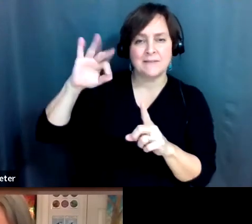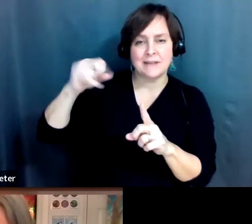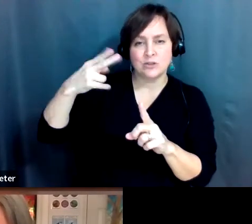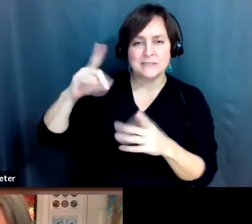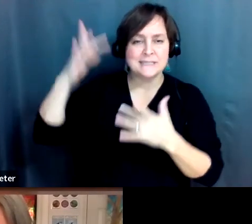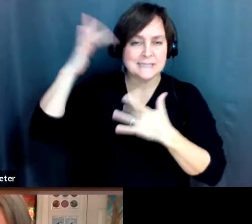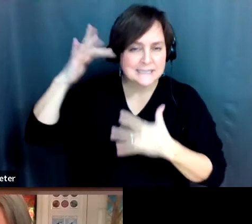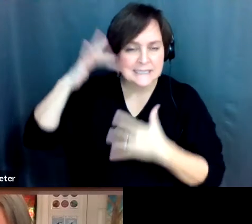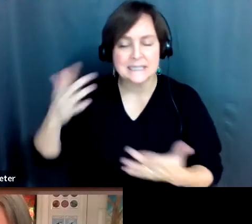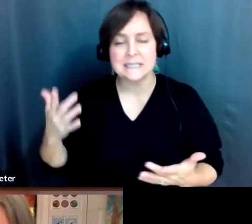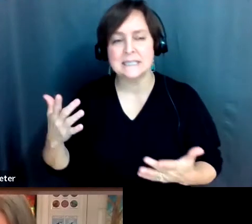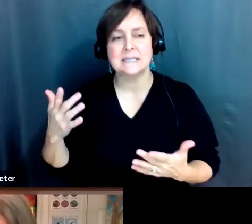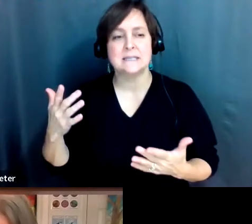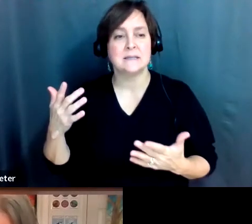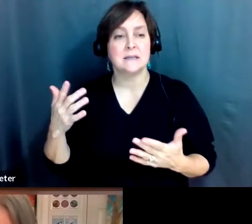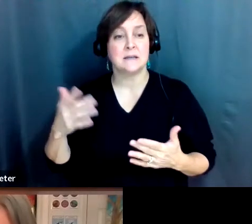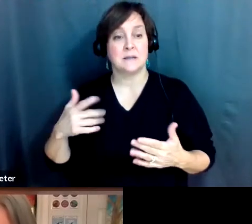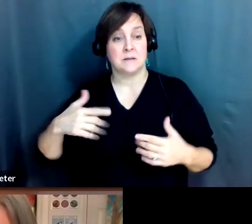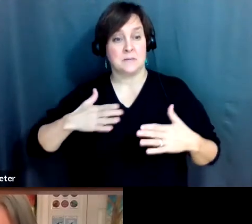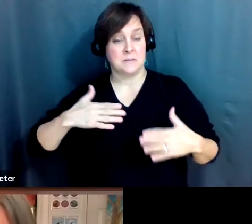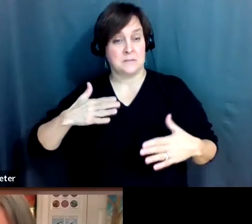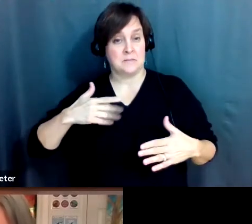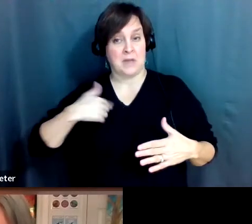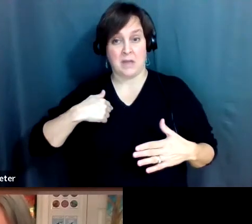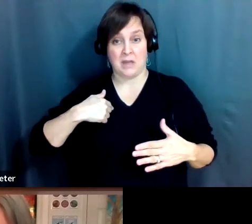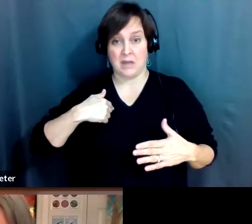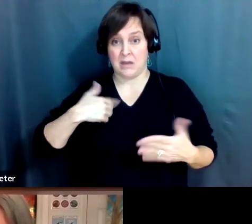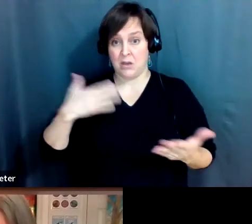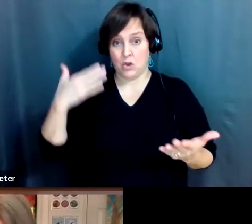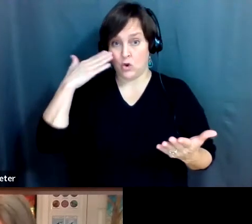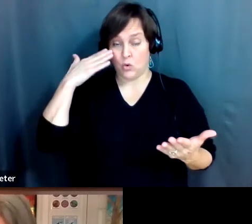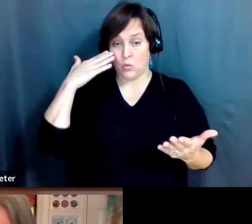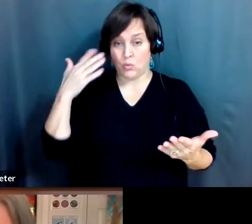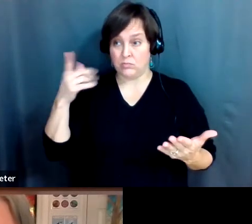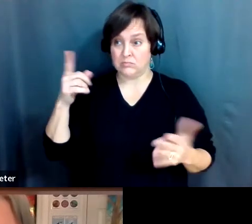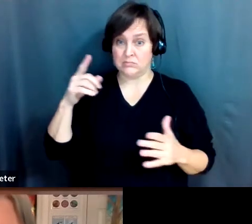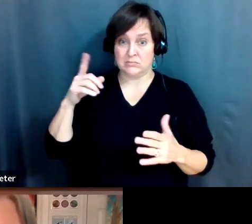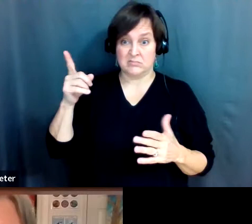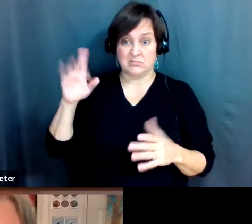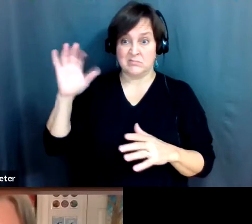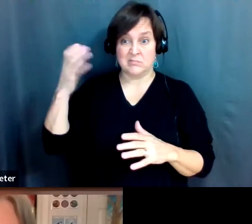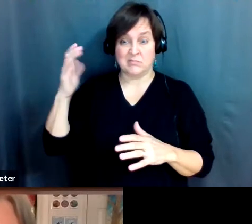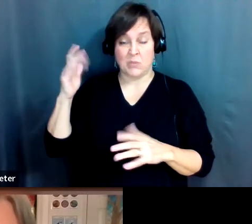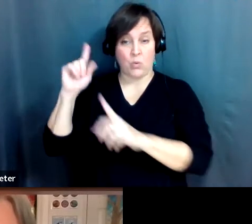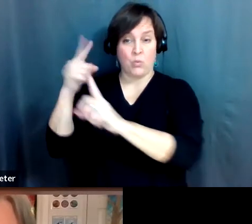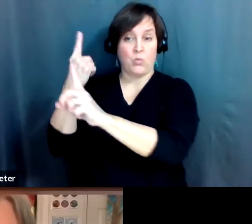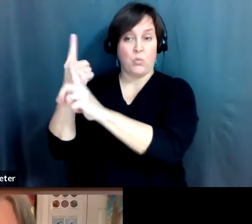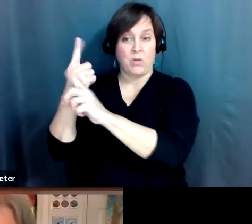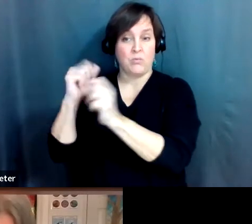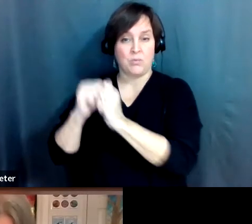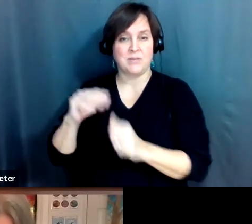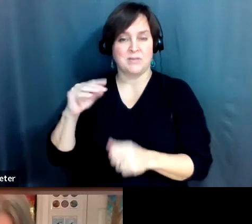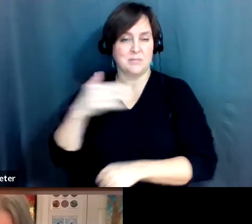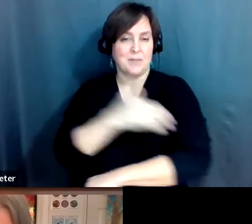And, um, as far as I knew, she was going to be the only person in the family with muscular dystrophy.